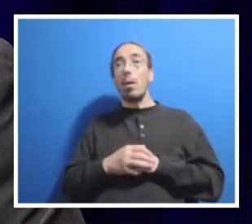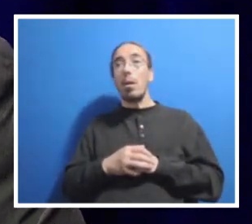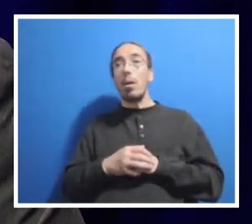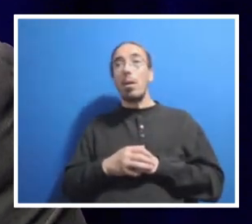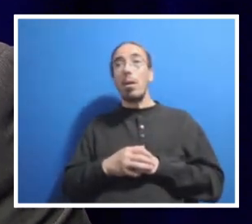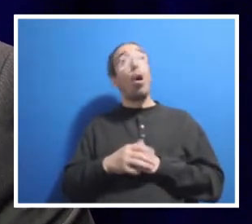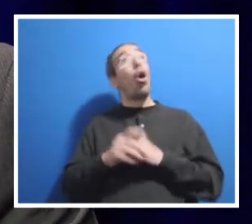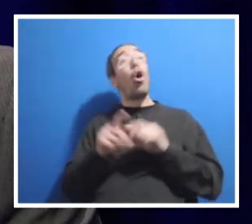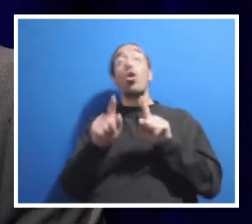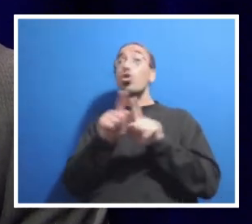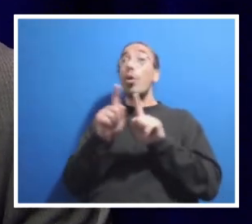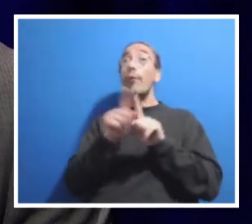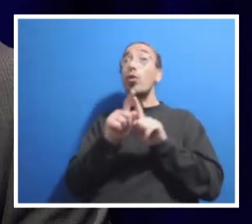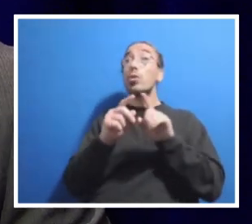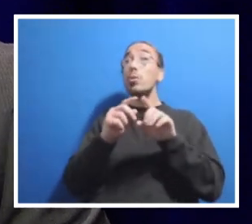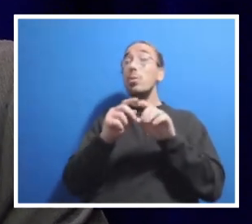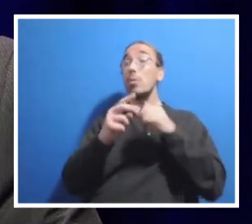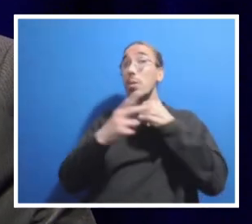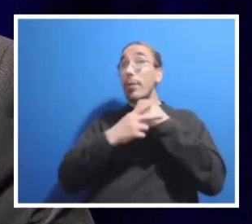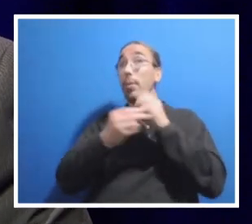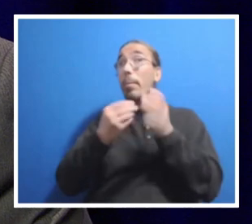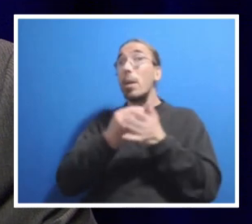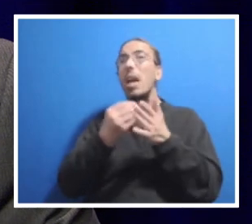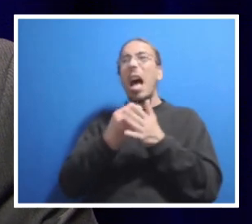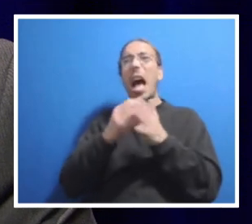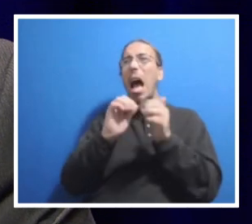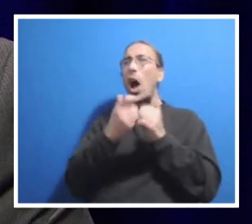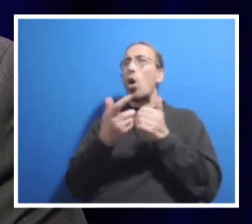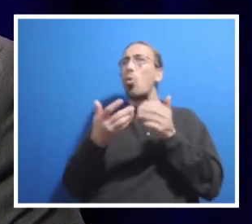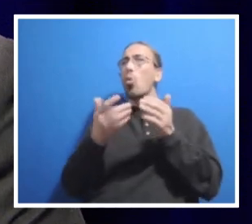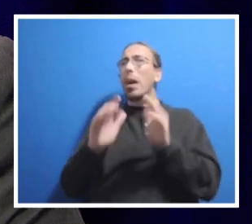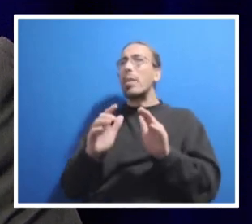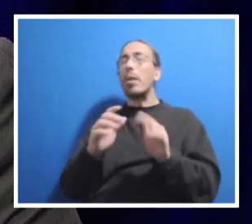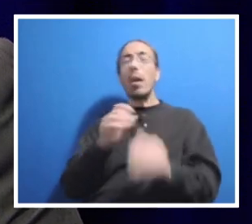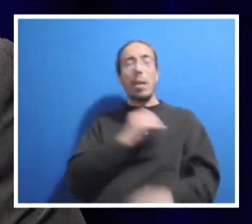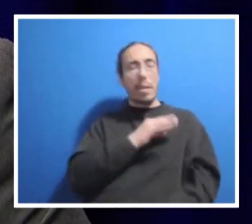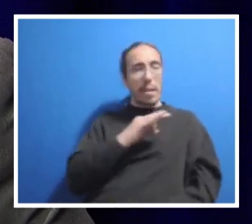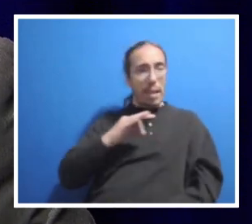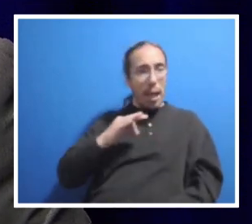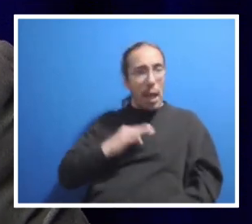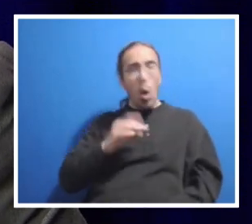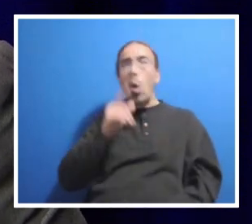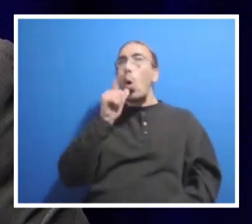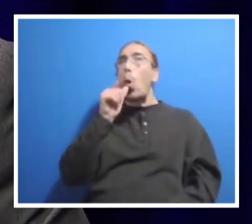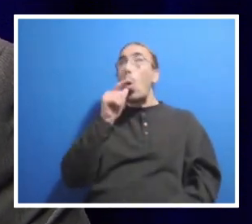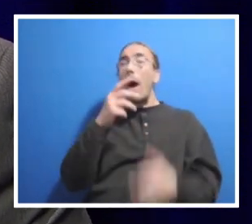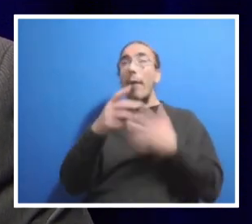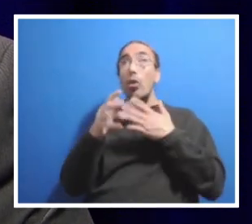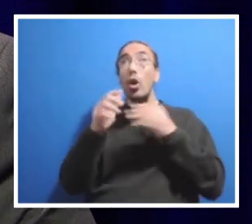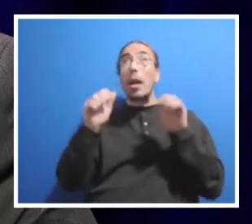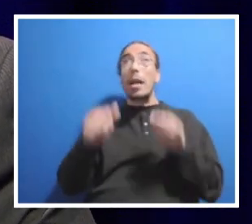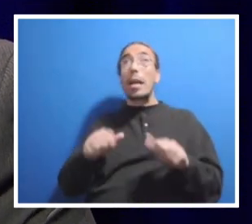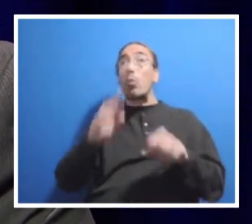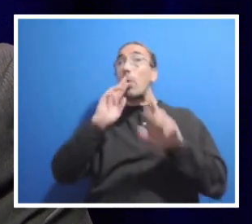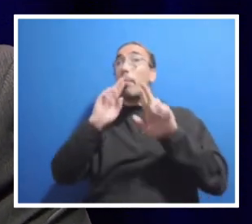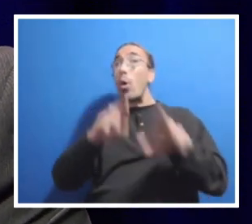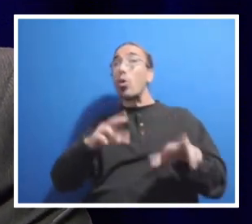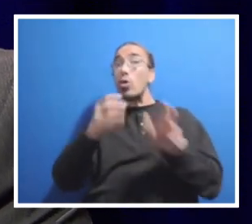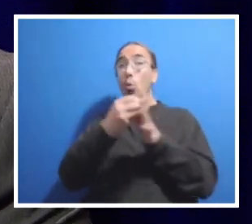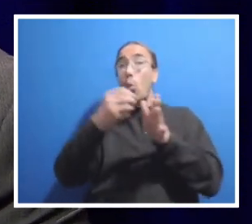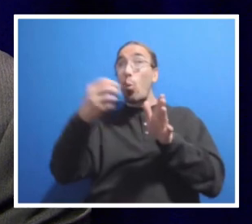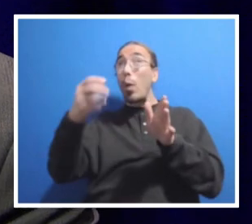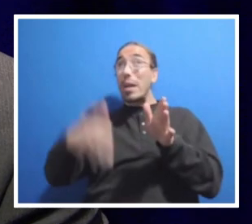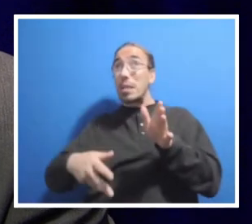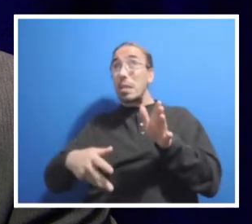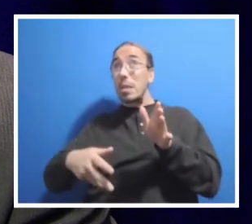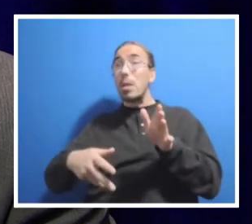money, what are ways that employees, faculty, staff, whomever, can report waste? And where would the